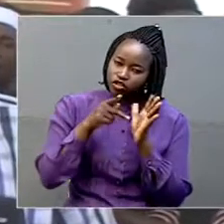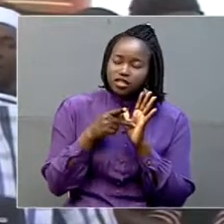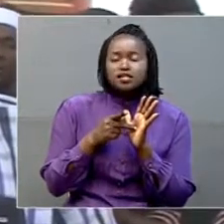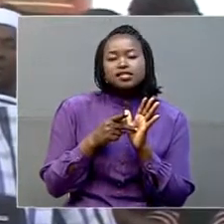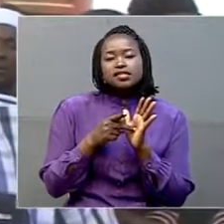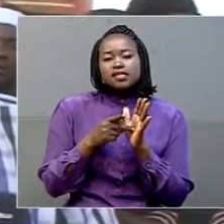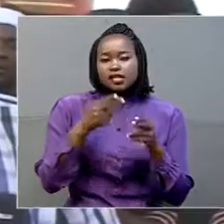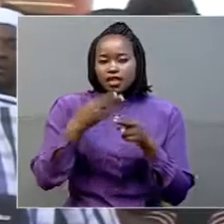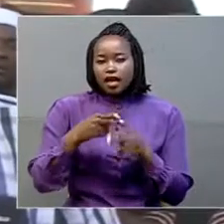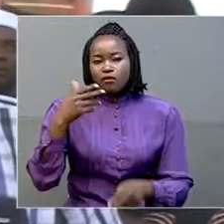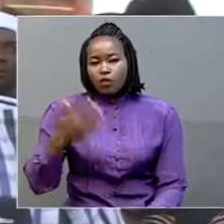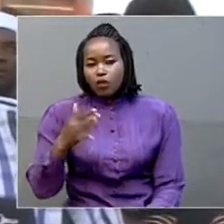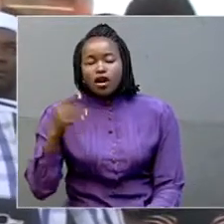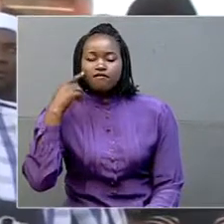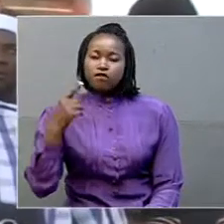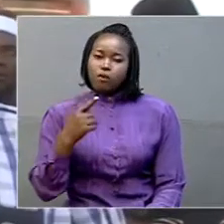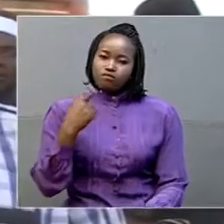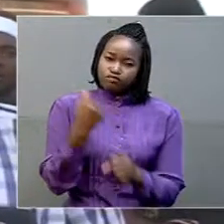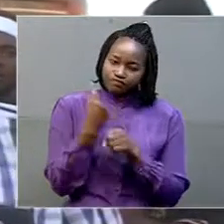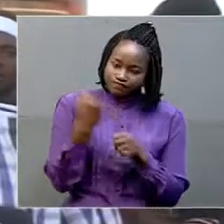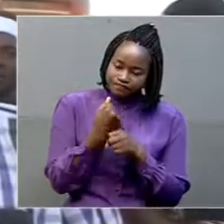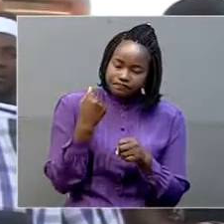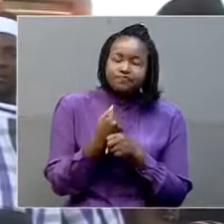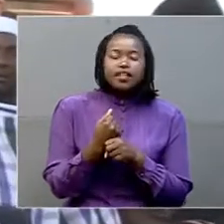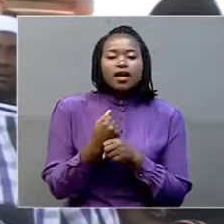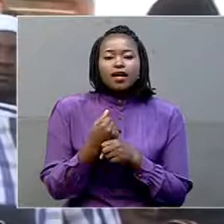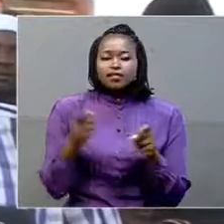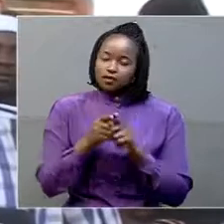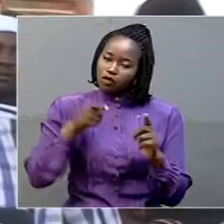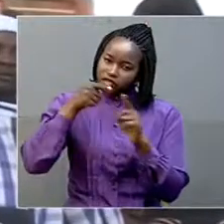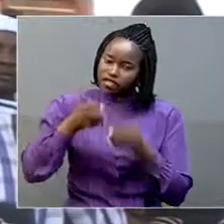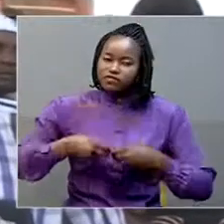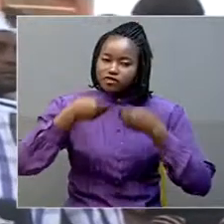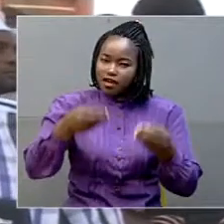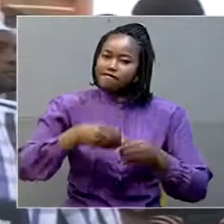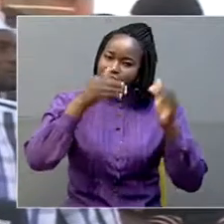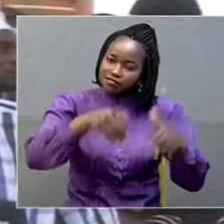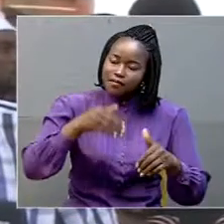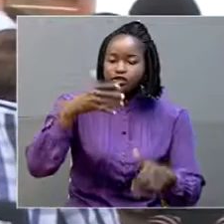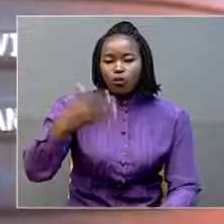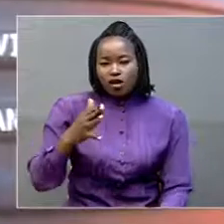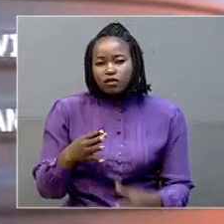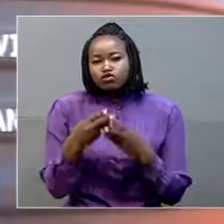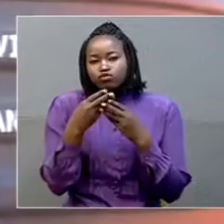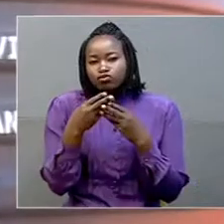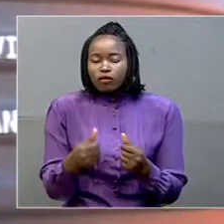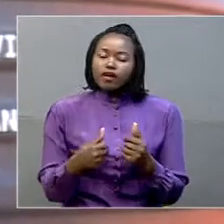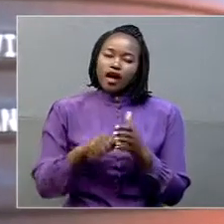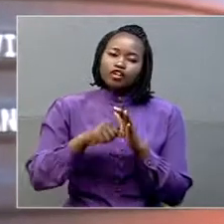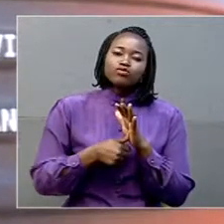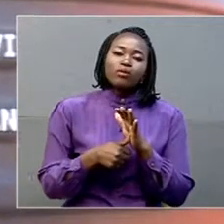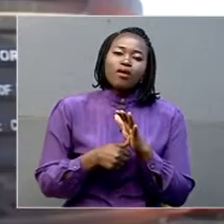called Water for Production. and it is to avail water for farmers to address the issues of climate change.